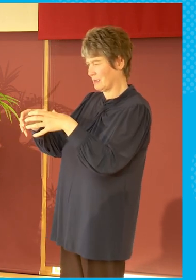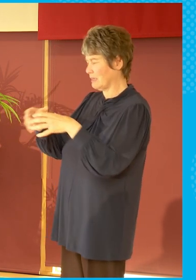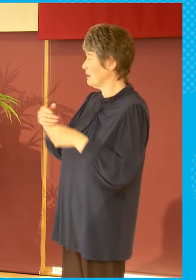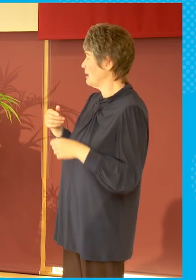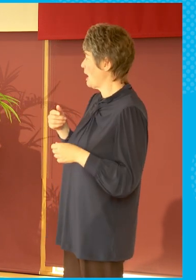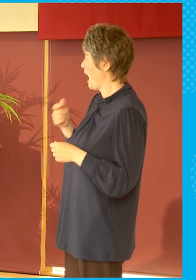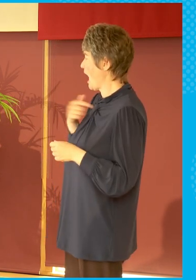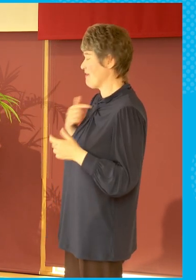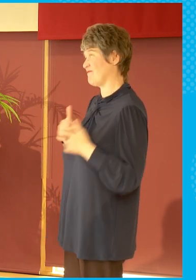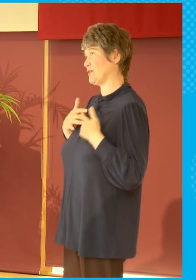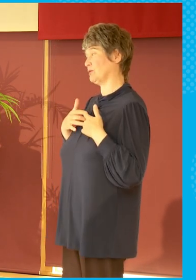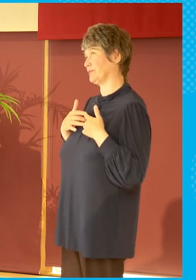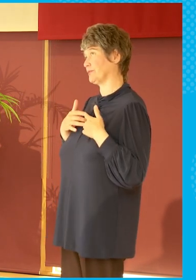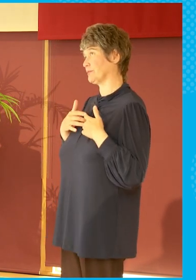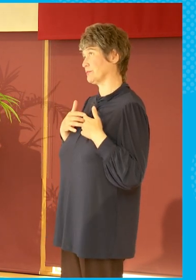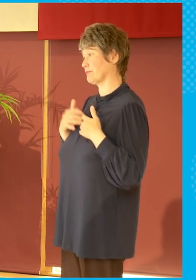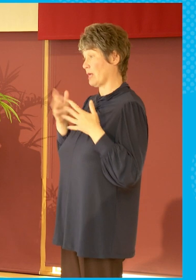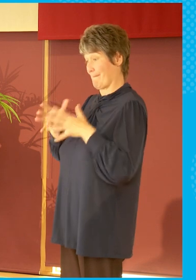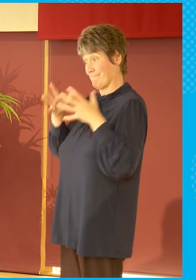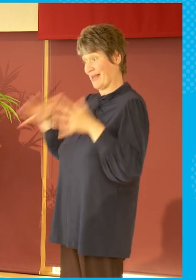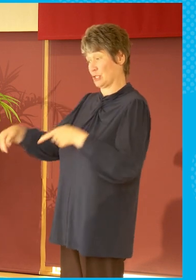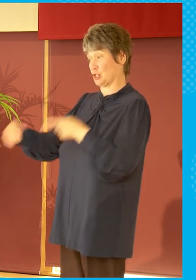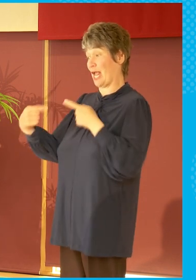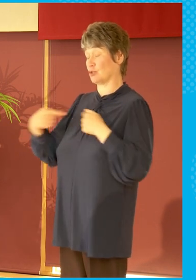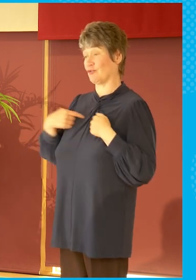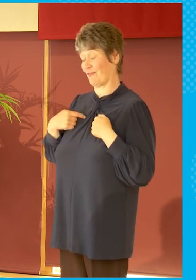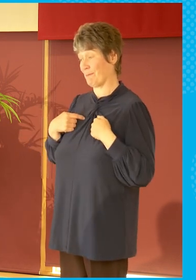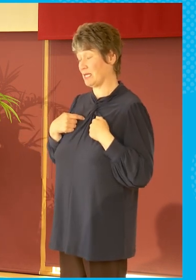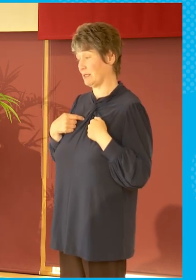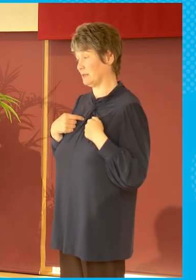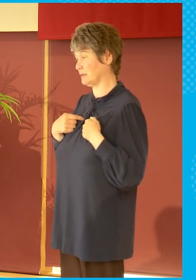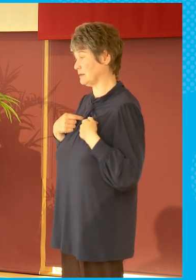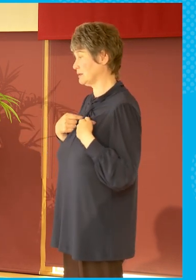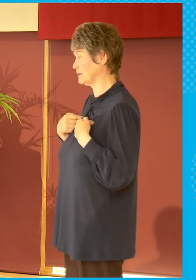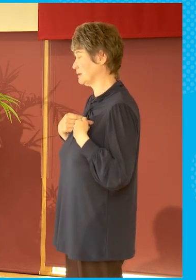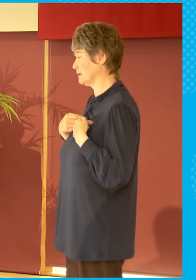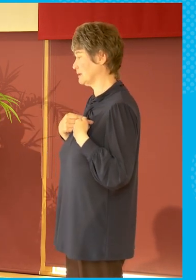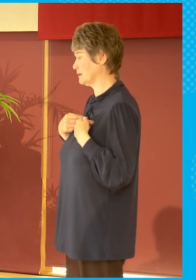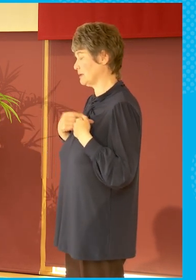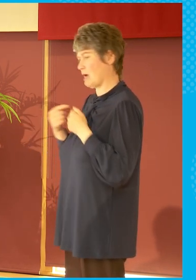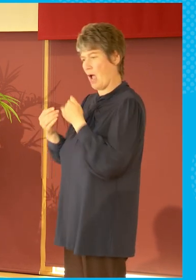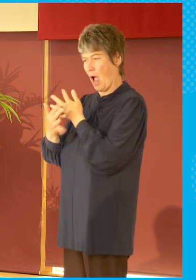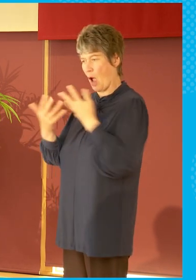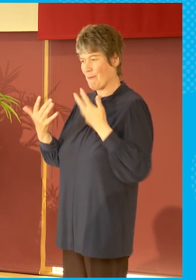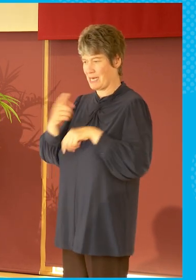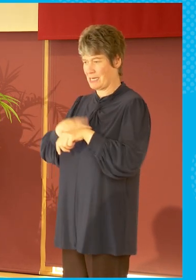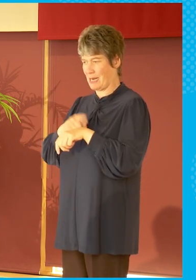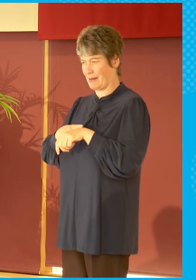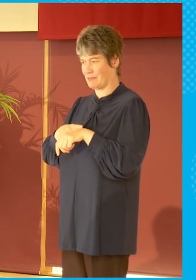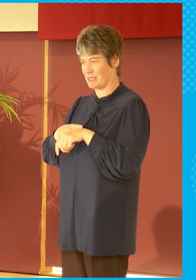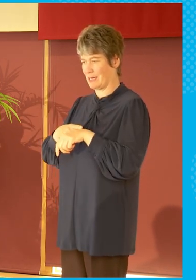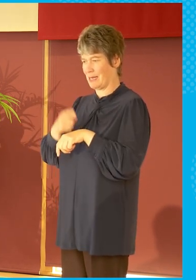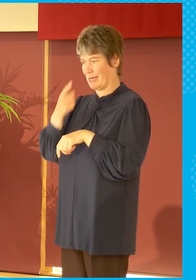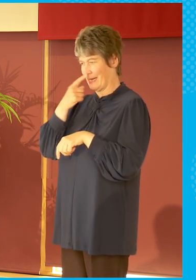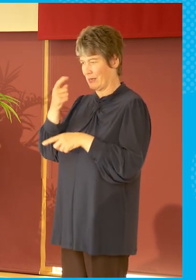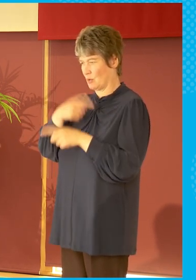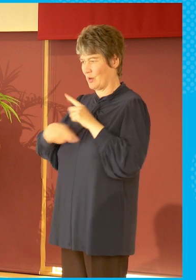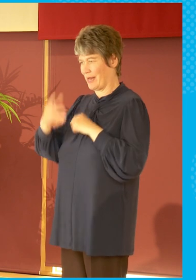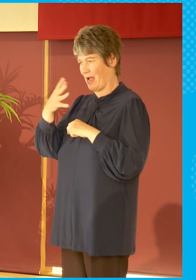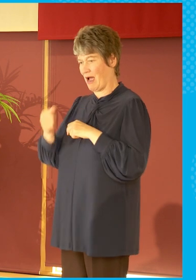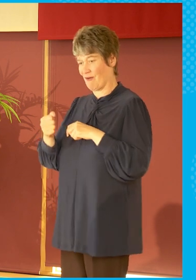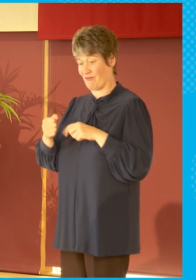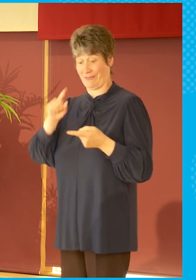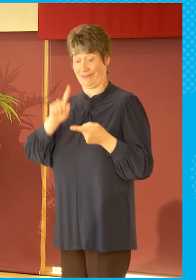So the big challenge, I think, is, you know, how many times can you have a coronation, a Queen's